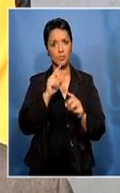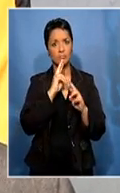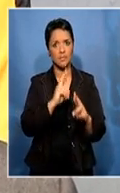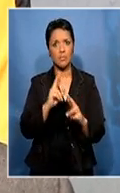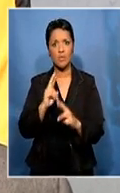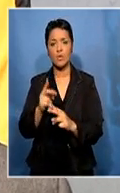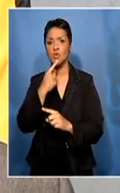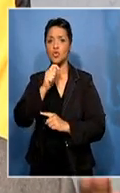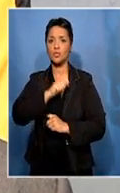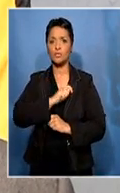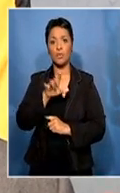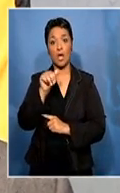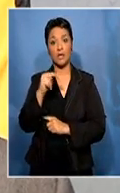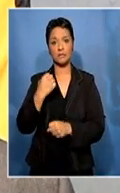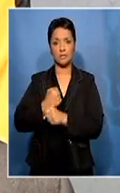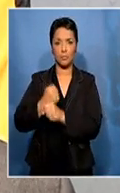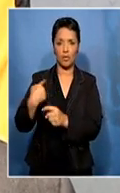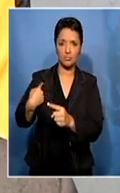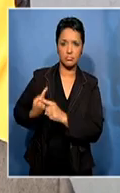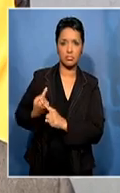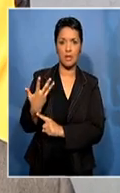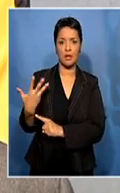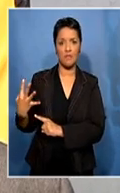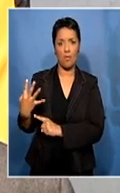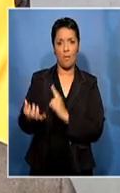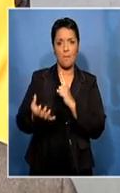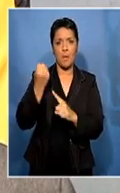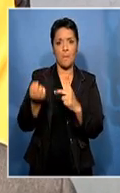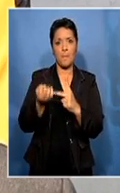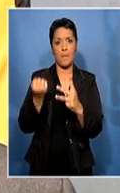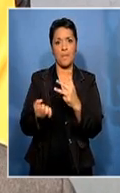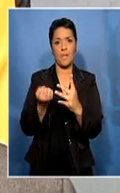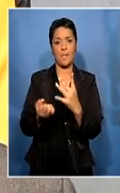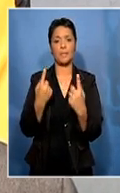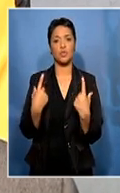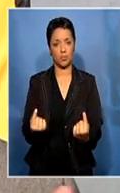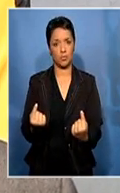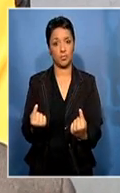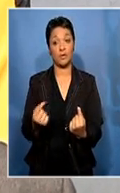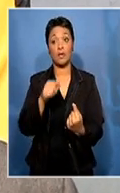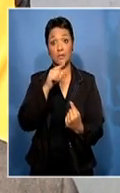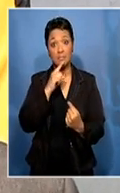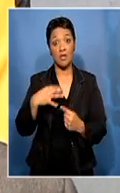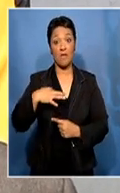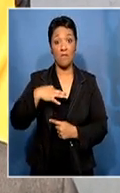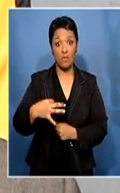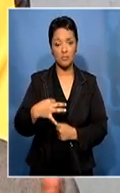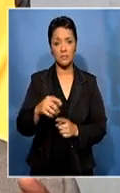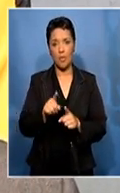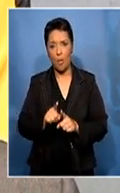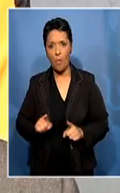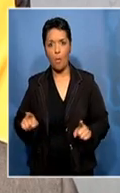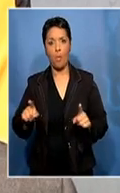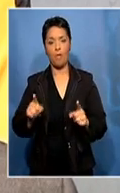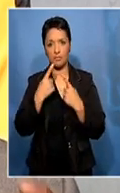things. What we have done since 1994. That is a message with the ANC caters, the volunteers must carry,